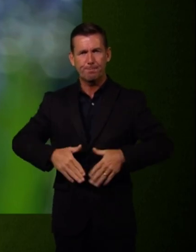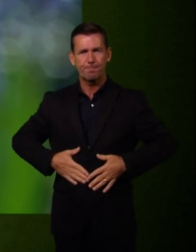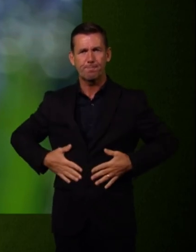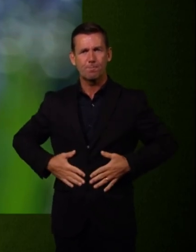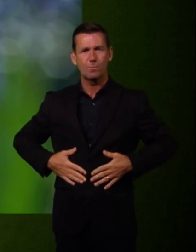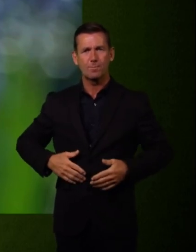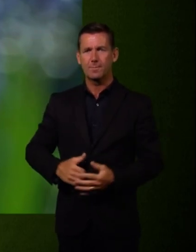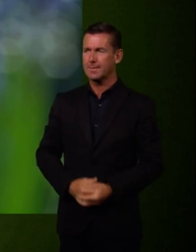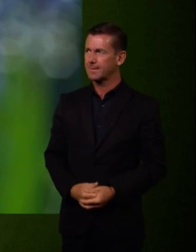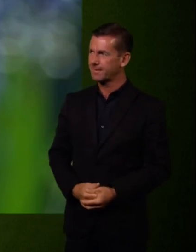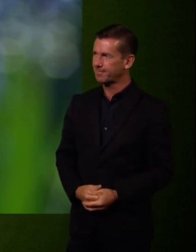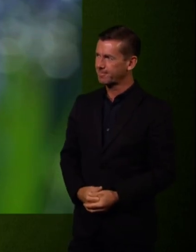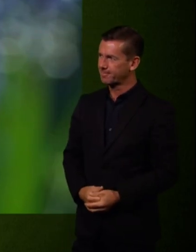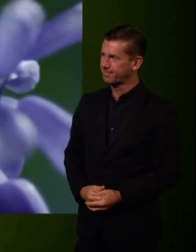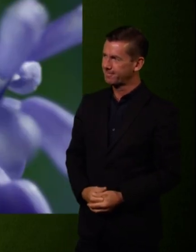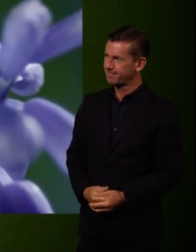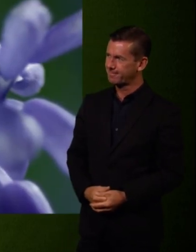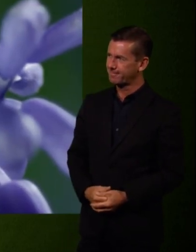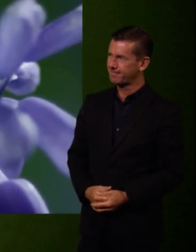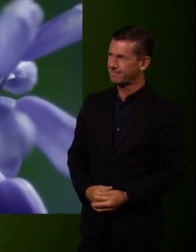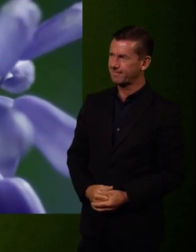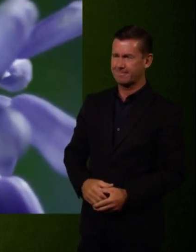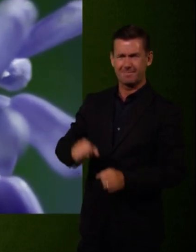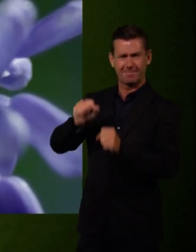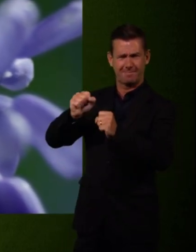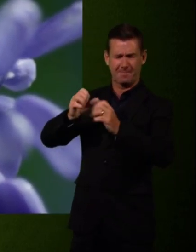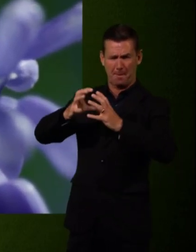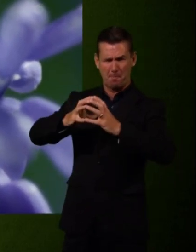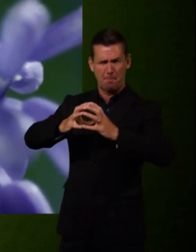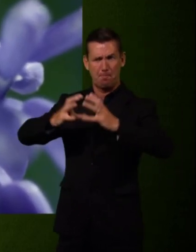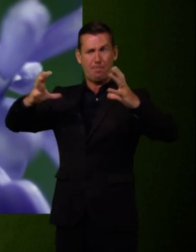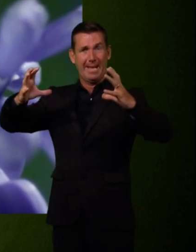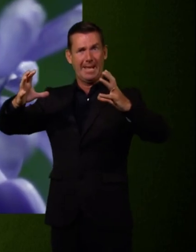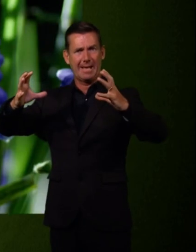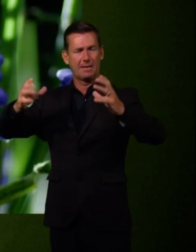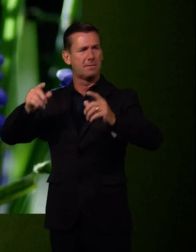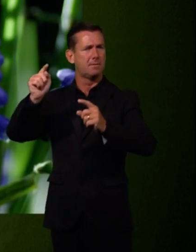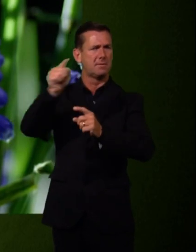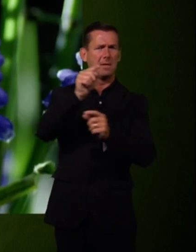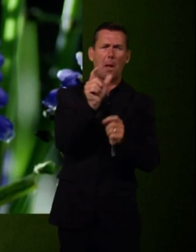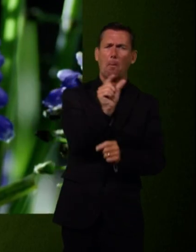As the name suggests, she's bigger than other white butterflies.